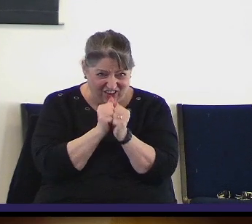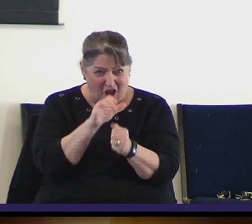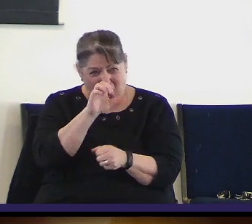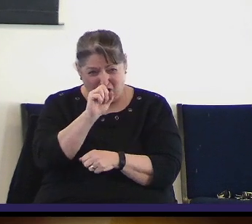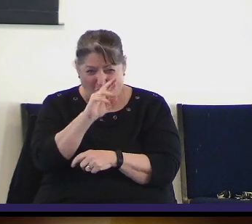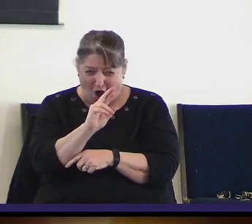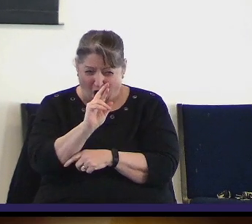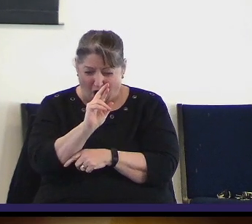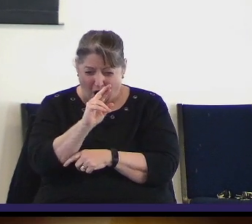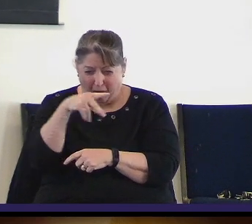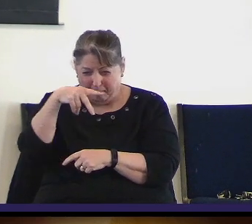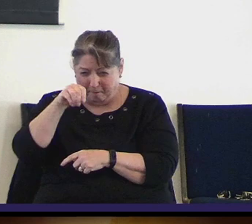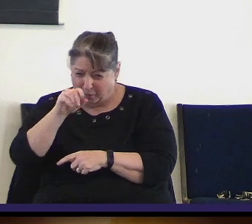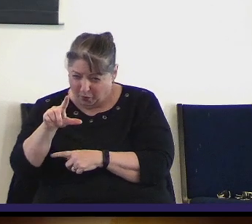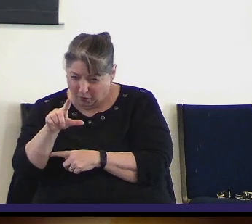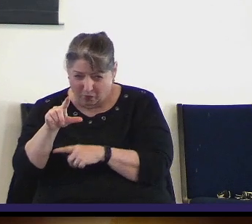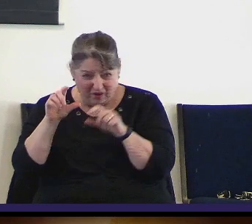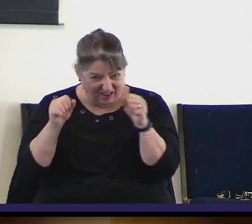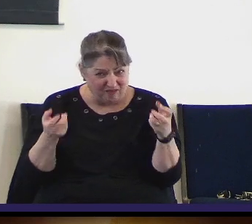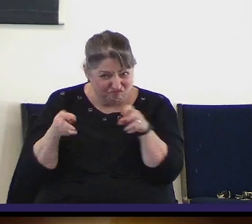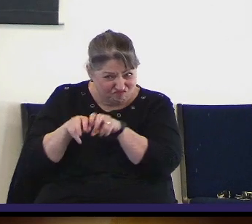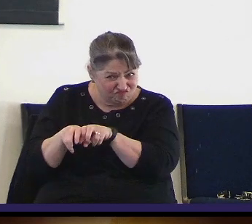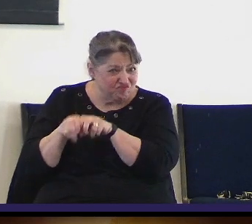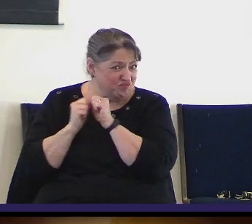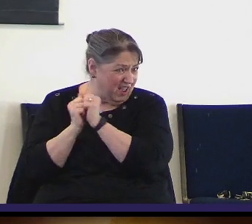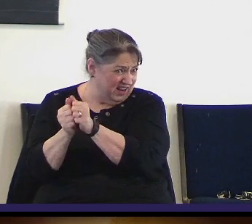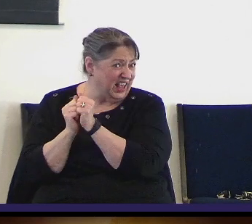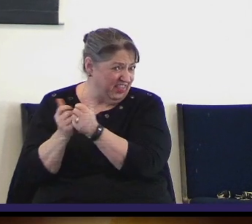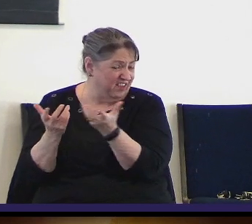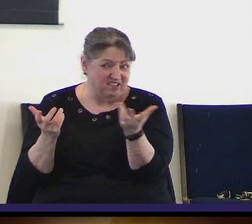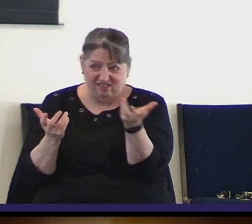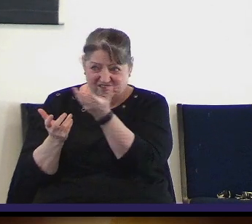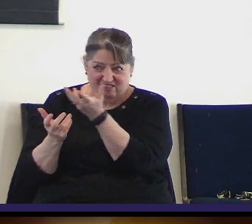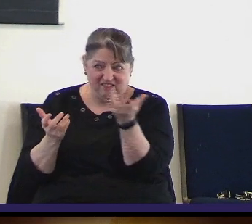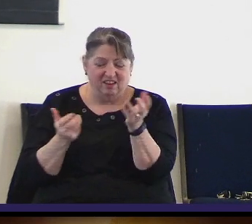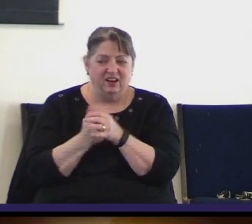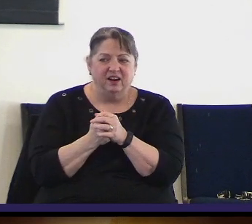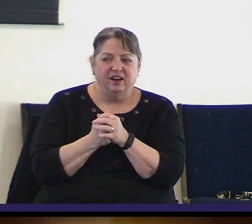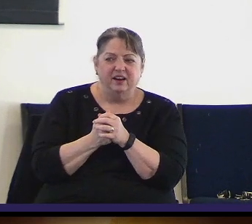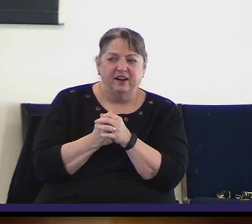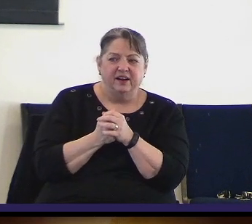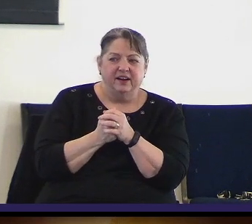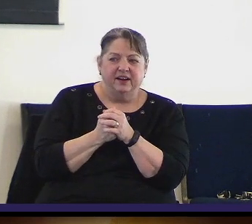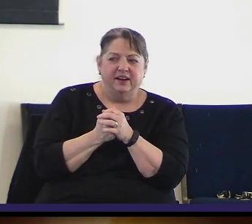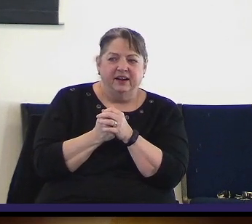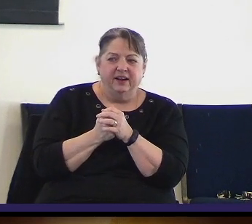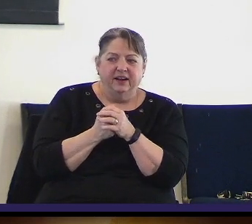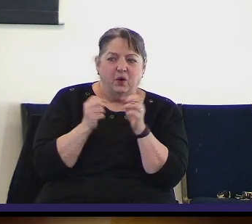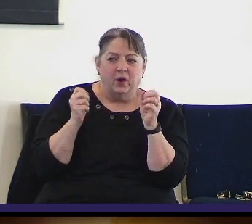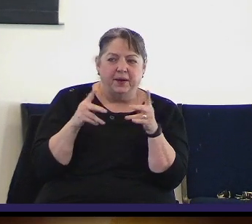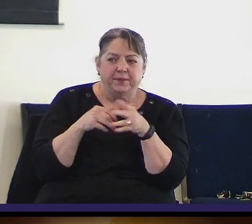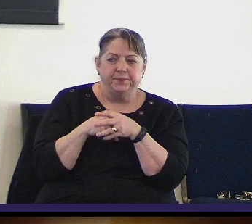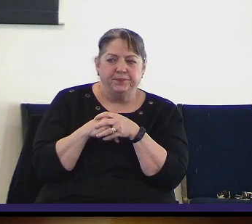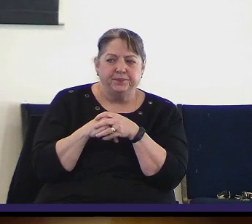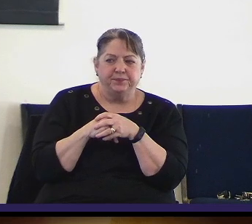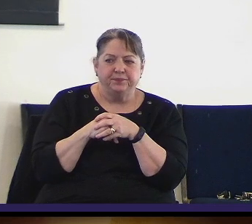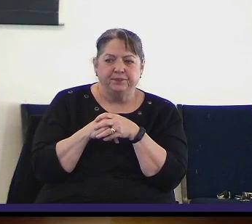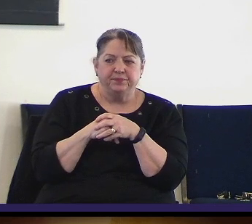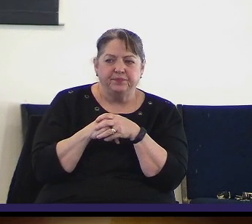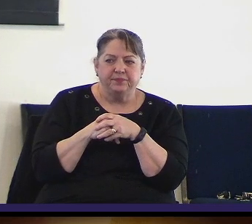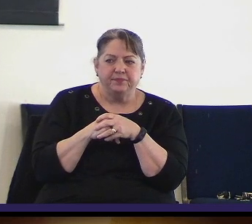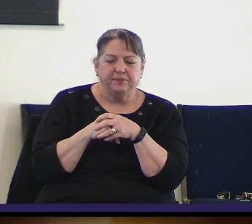just kind of check with someone who's going and see if you can either carpool with them or they carpool with you. Okay? So that's available as well.